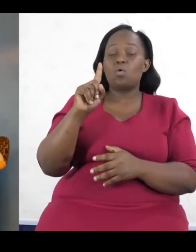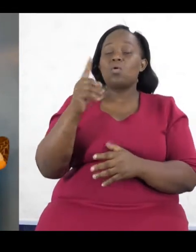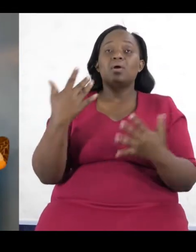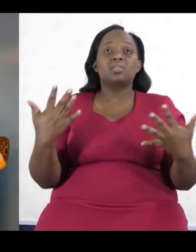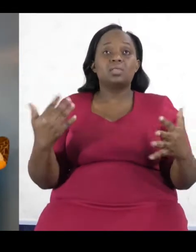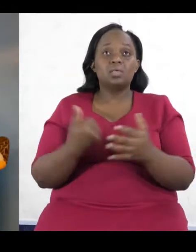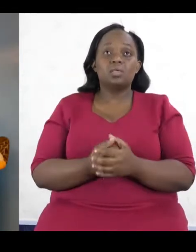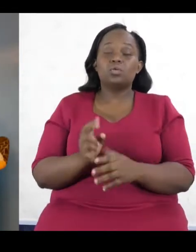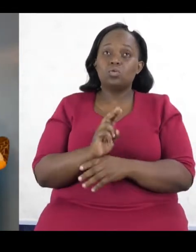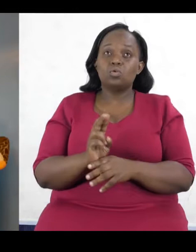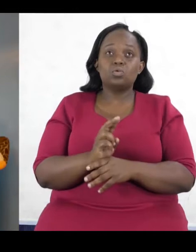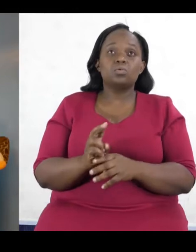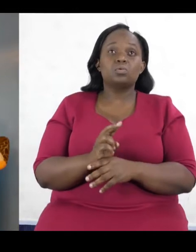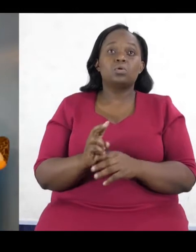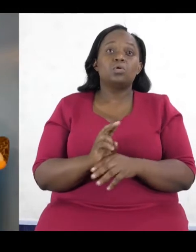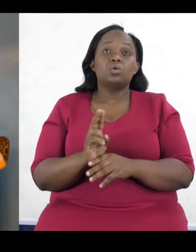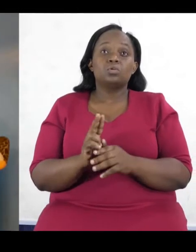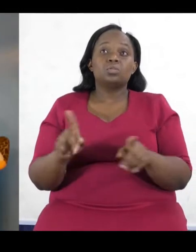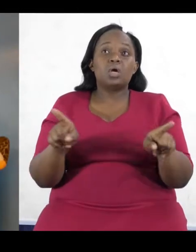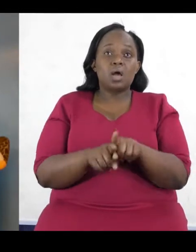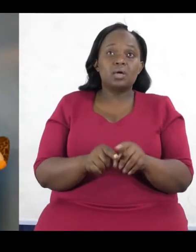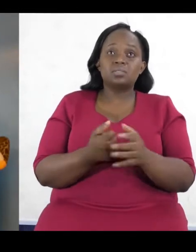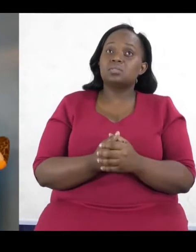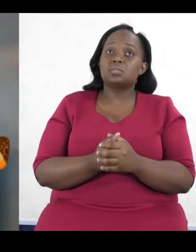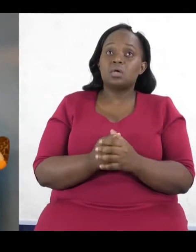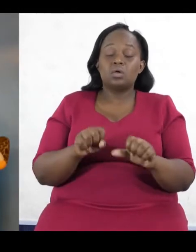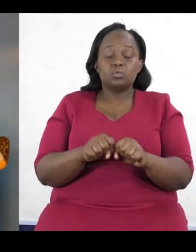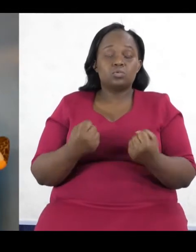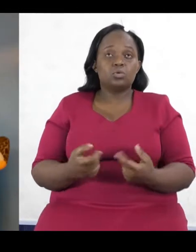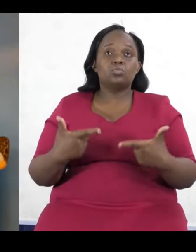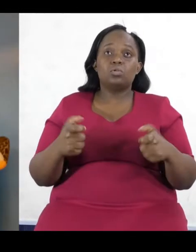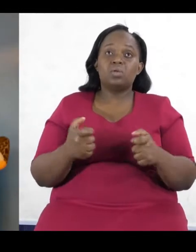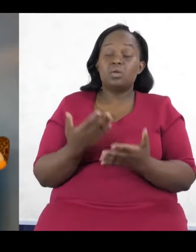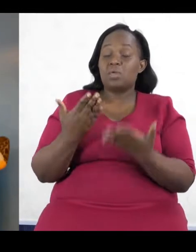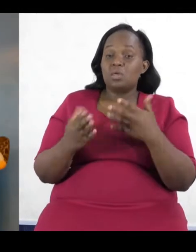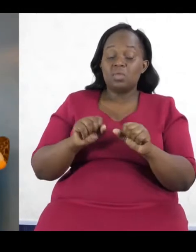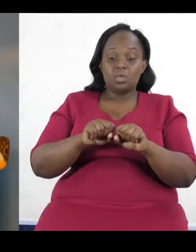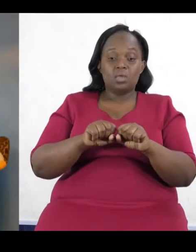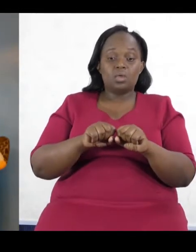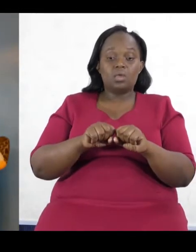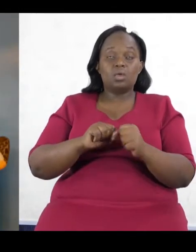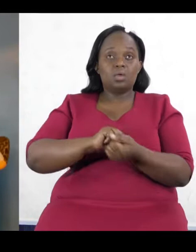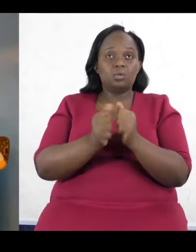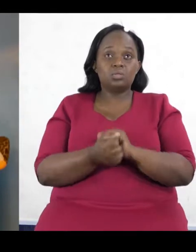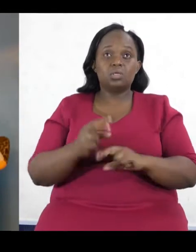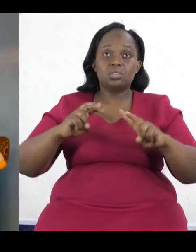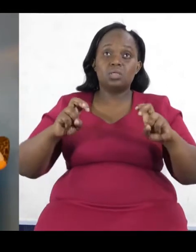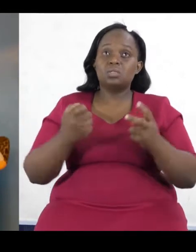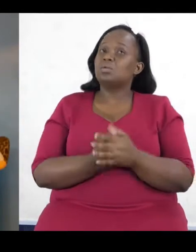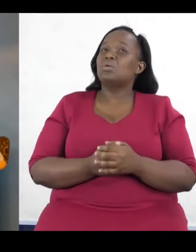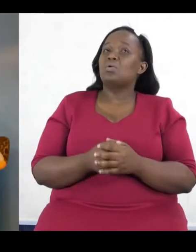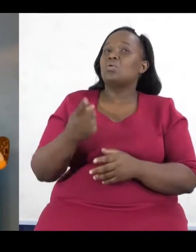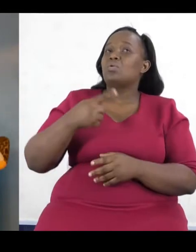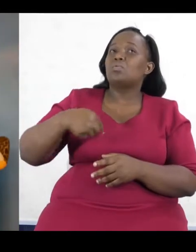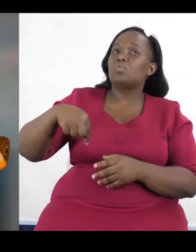organize. So maybe the change that we are looking for will necessarily not come from the people who are in power now because